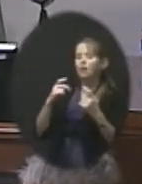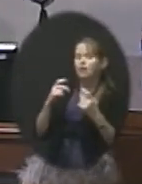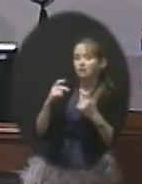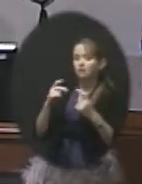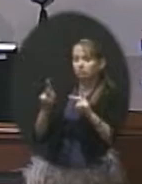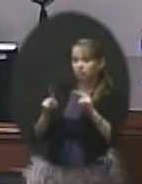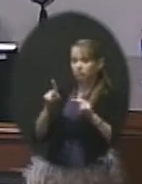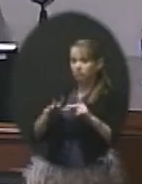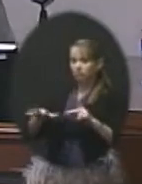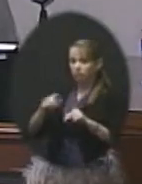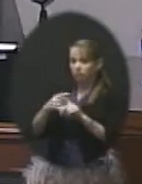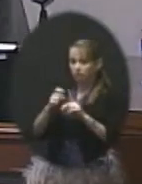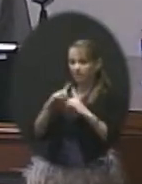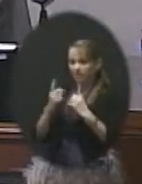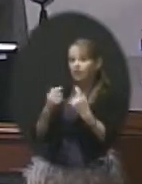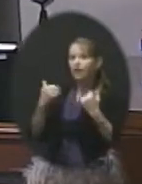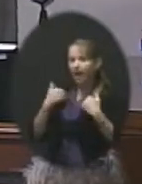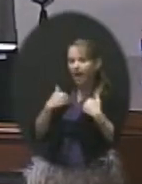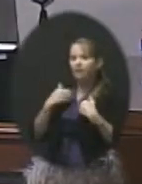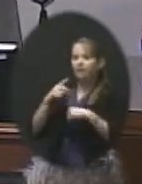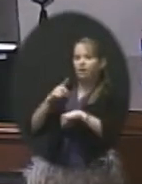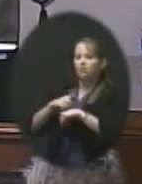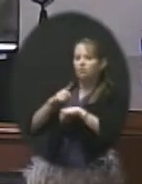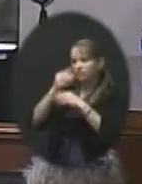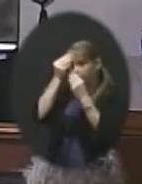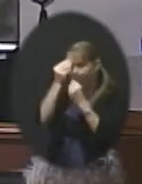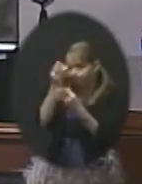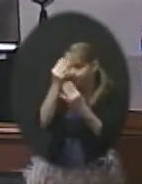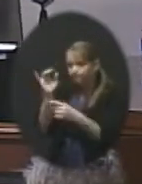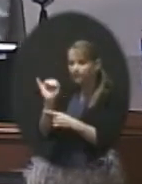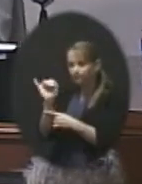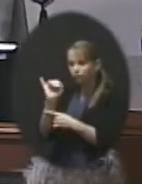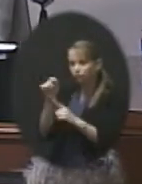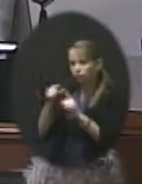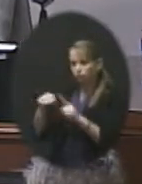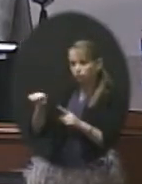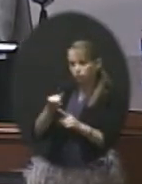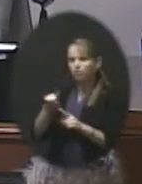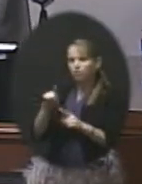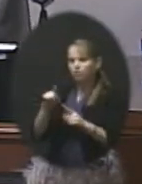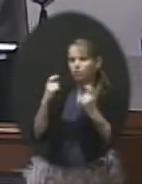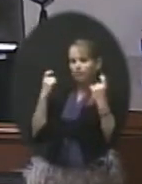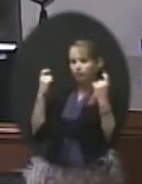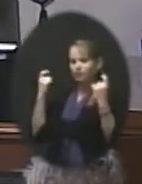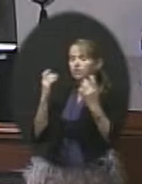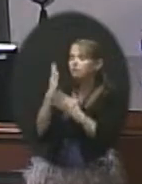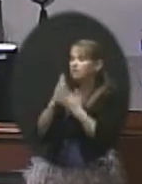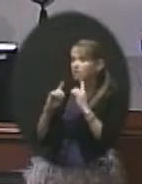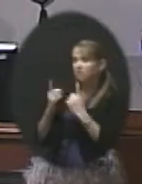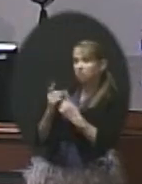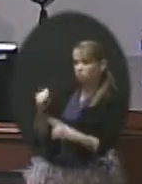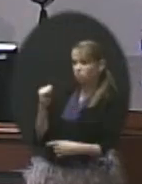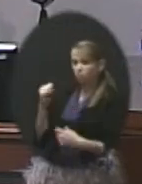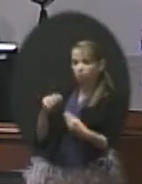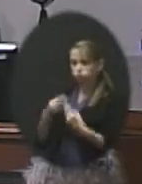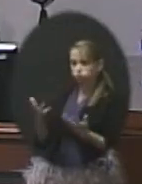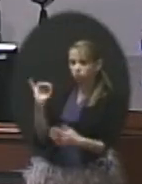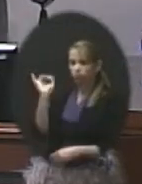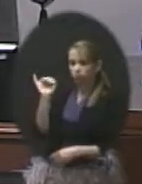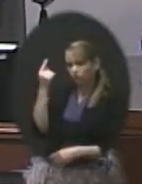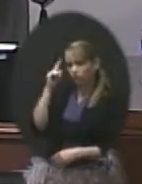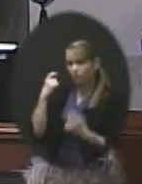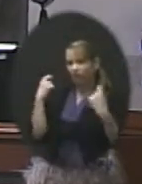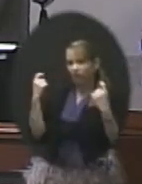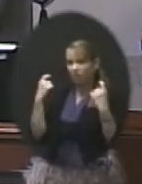duty to disclose insurance disclosure to their athletes. You know, some districts don't even provide insurance